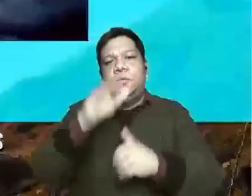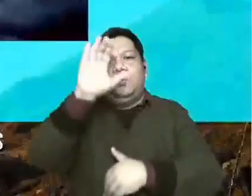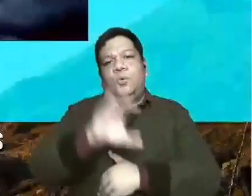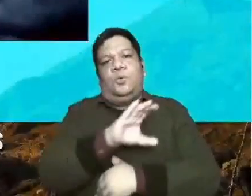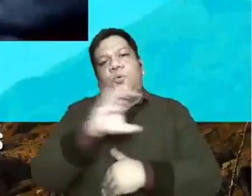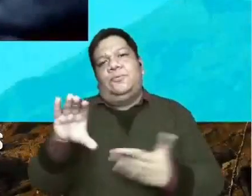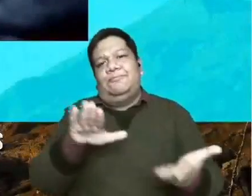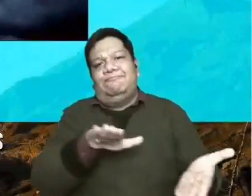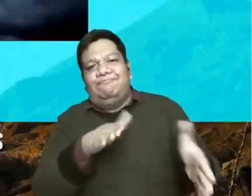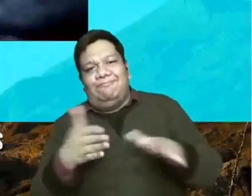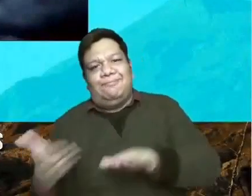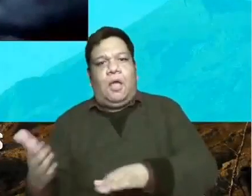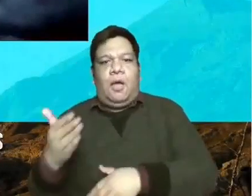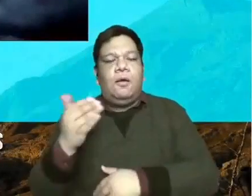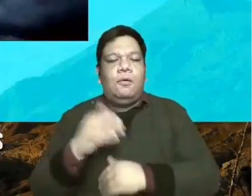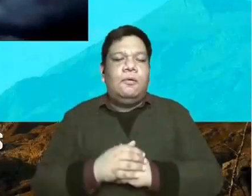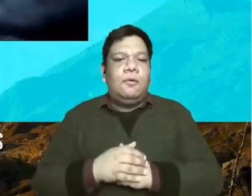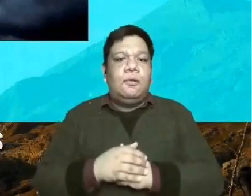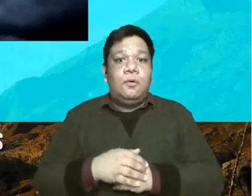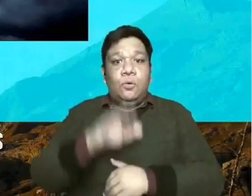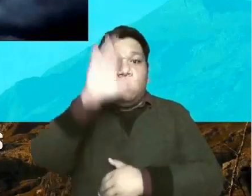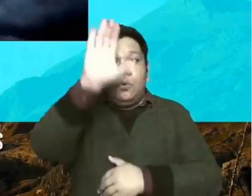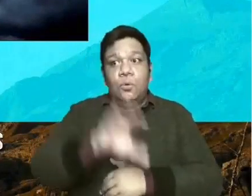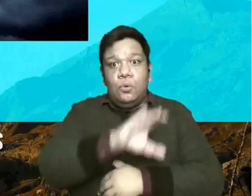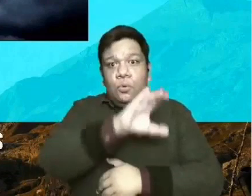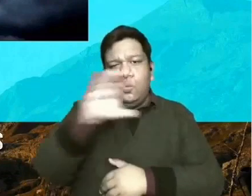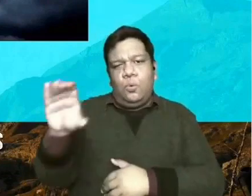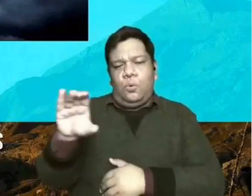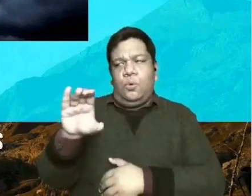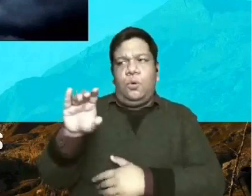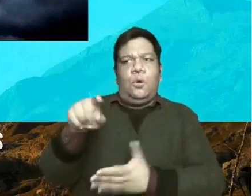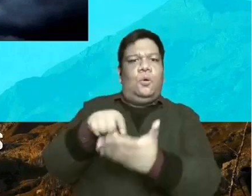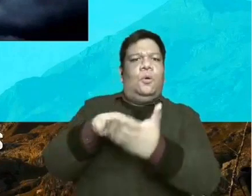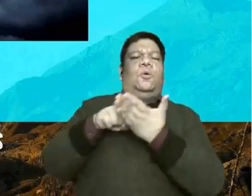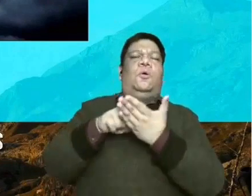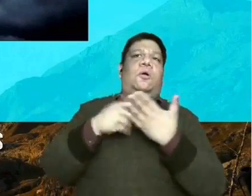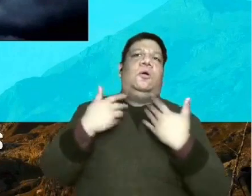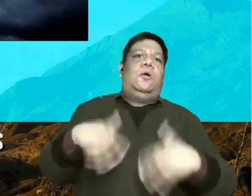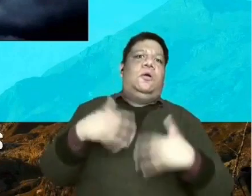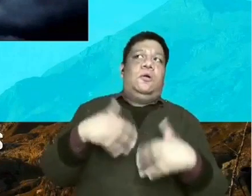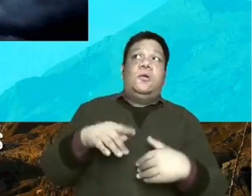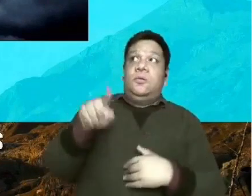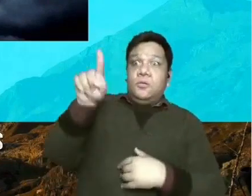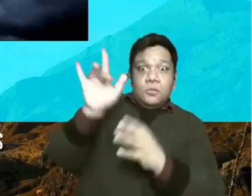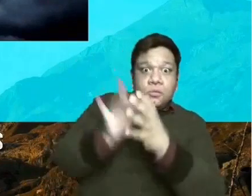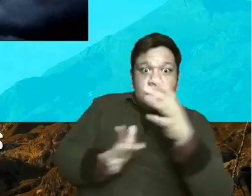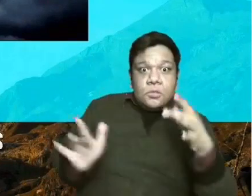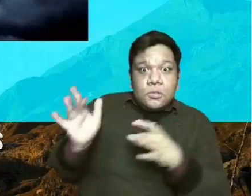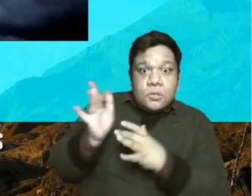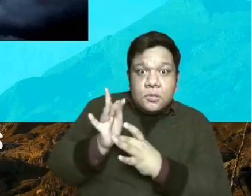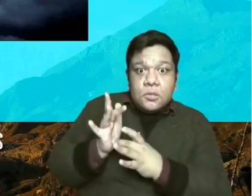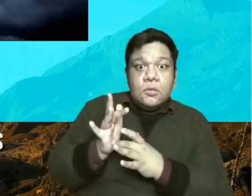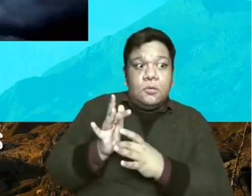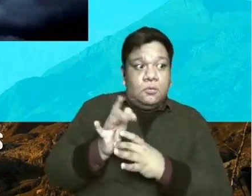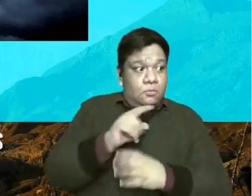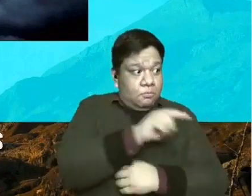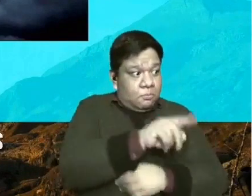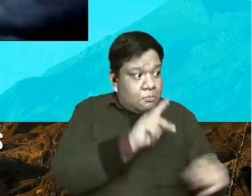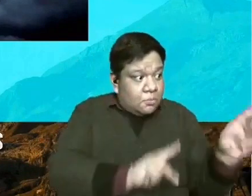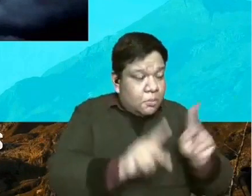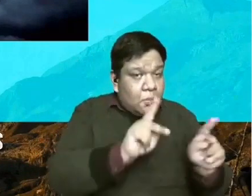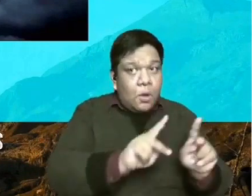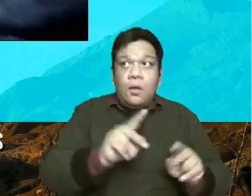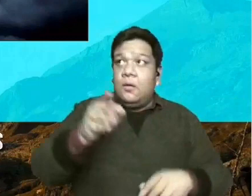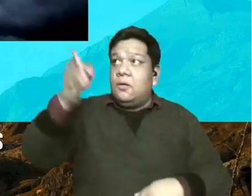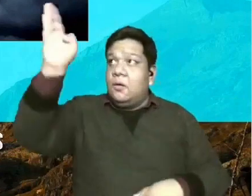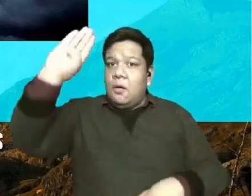the cross. The symbol of the cross is a powerful reminder that in Jesus, God and man were brought